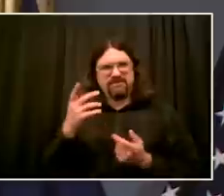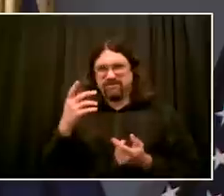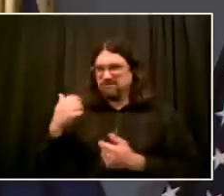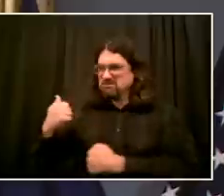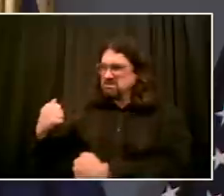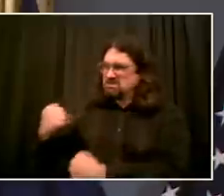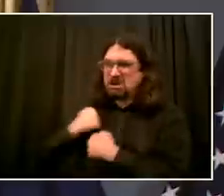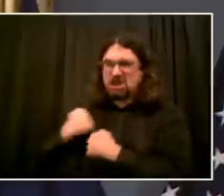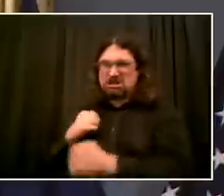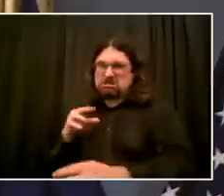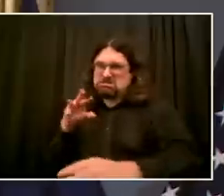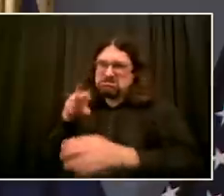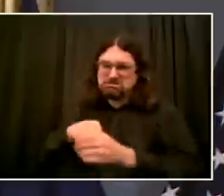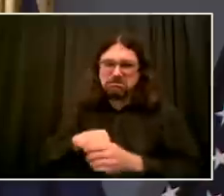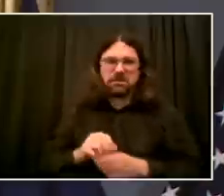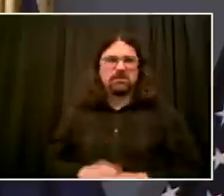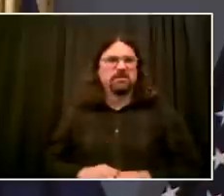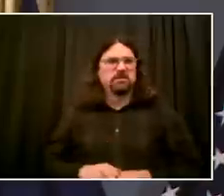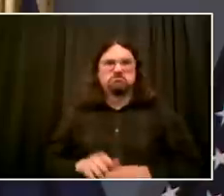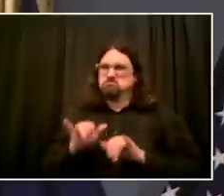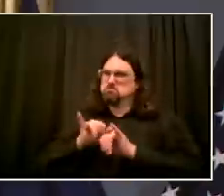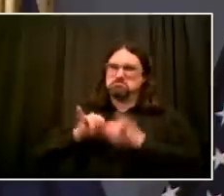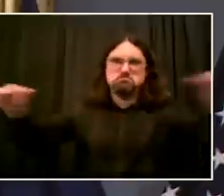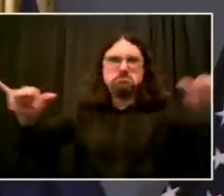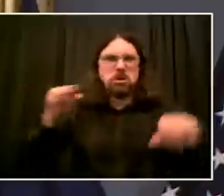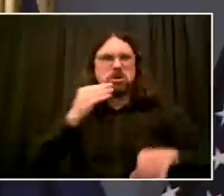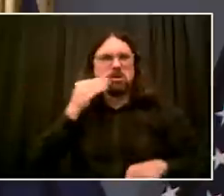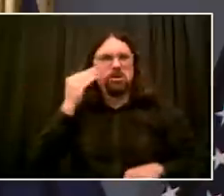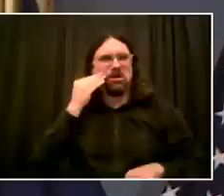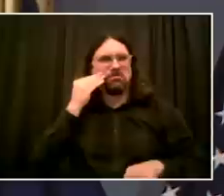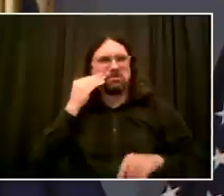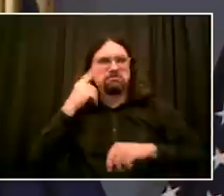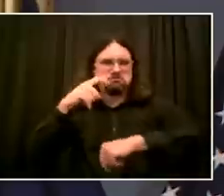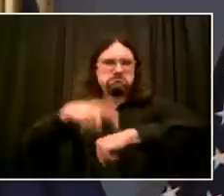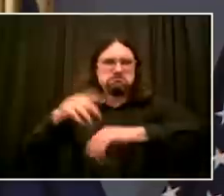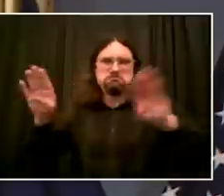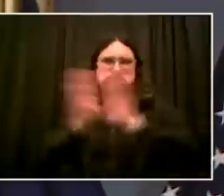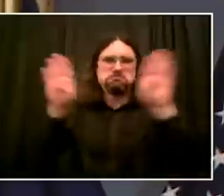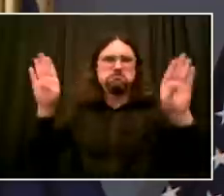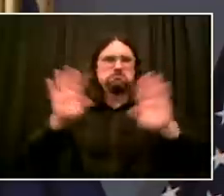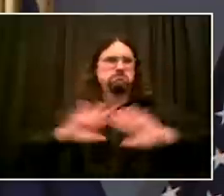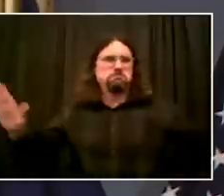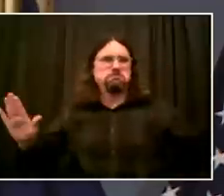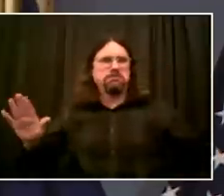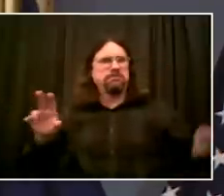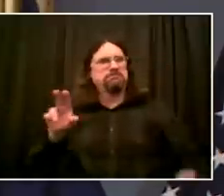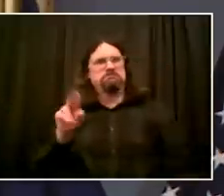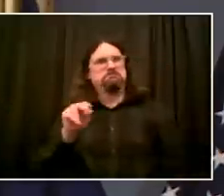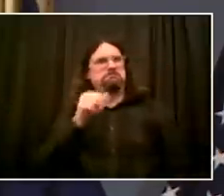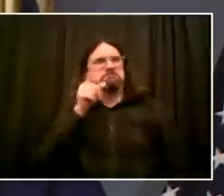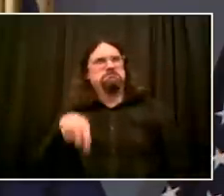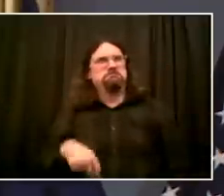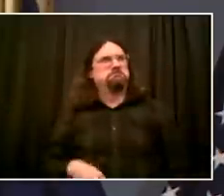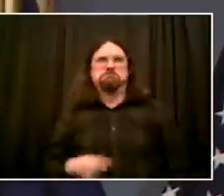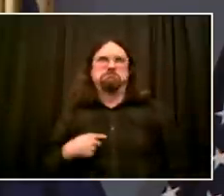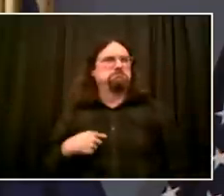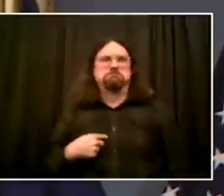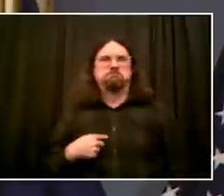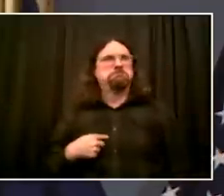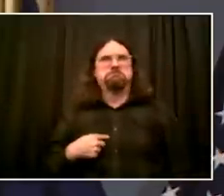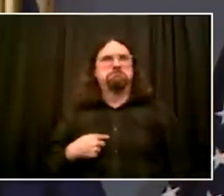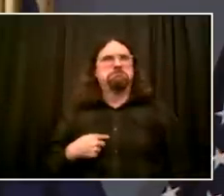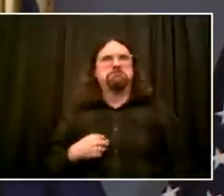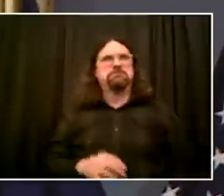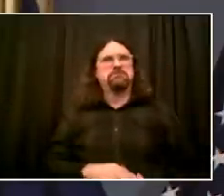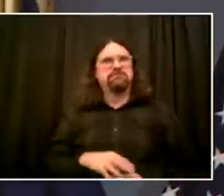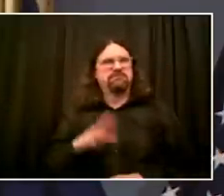security of New Yorkers because they are not trained to handle the realities of our streets and our communities. So, right now,